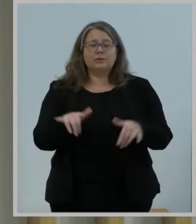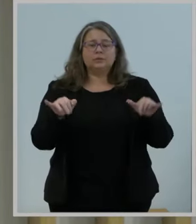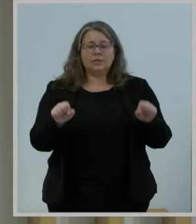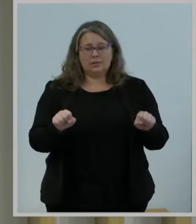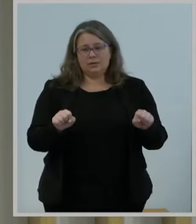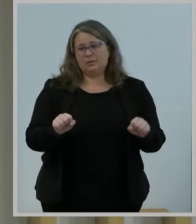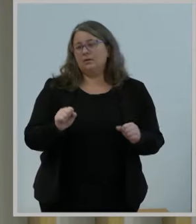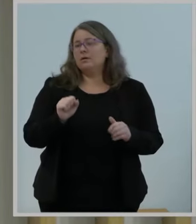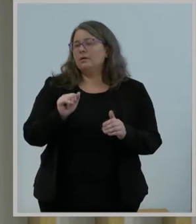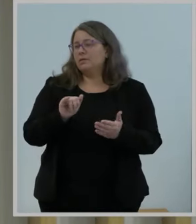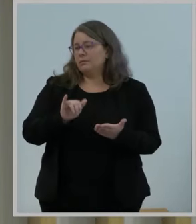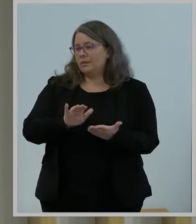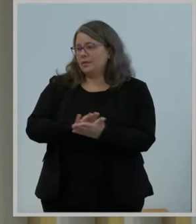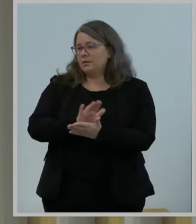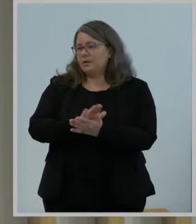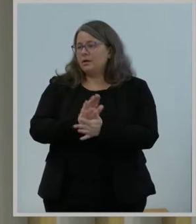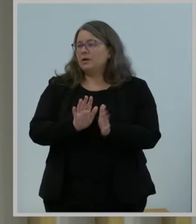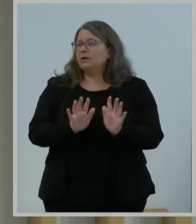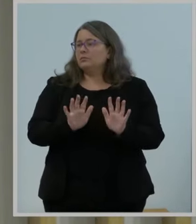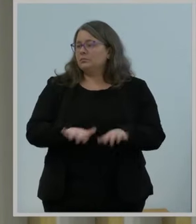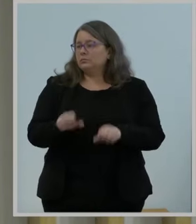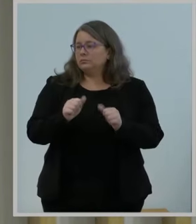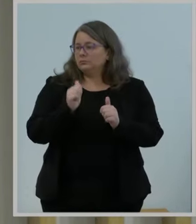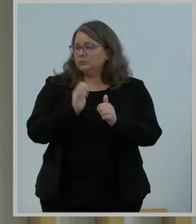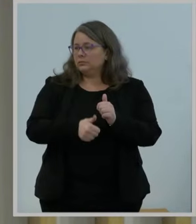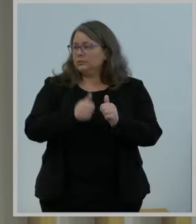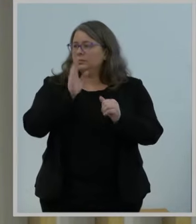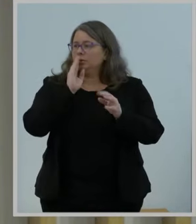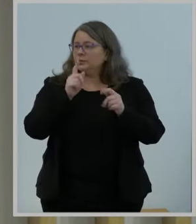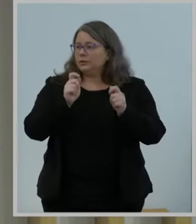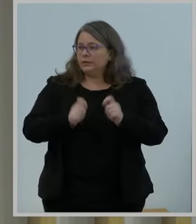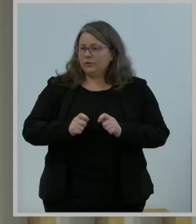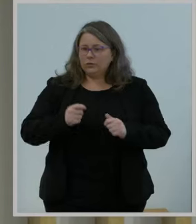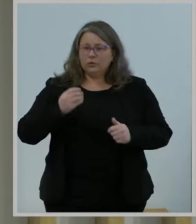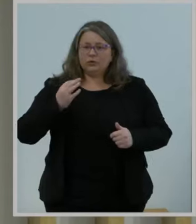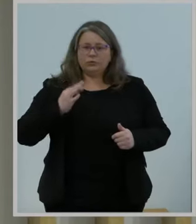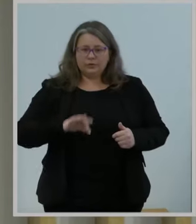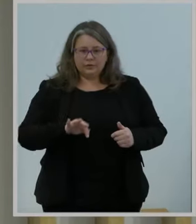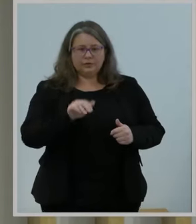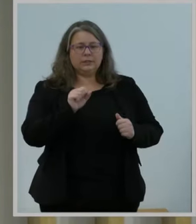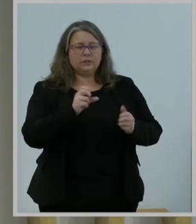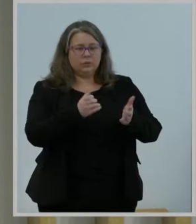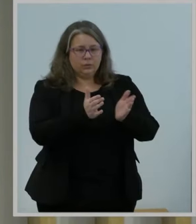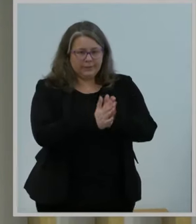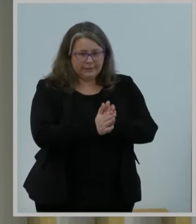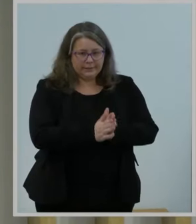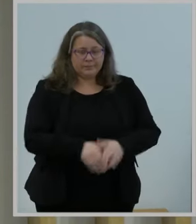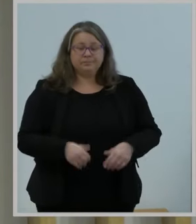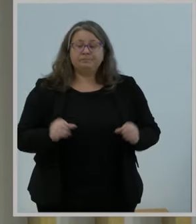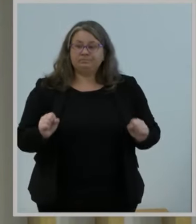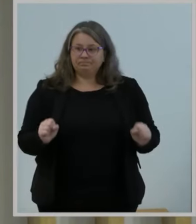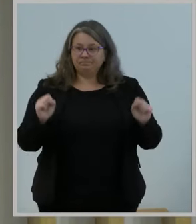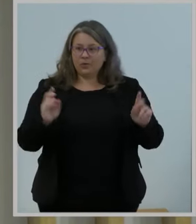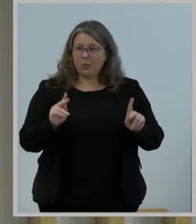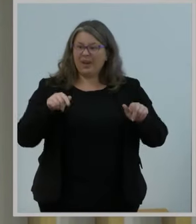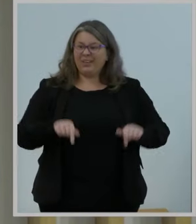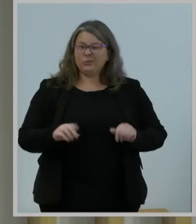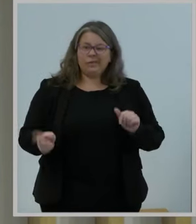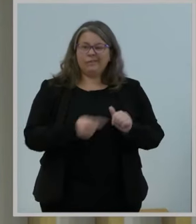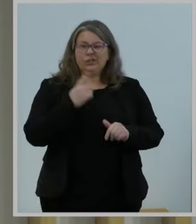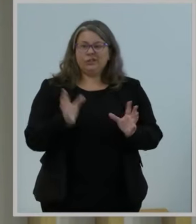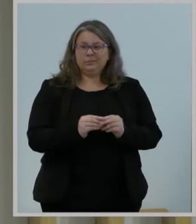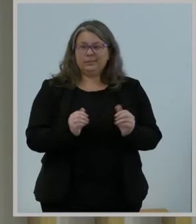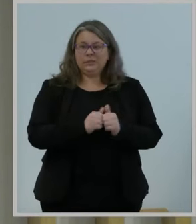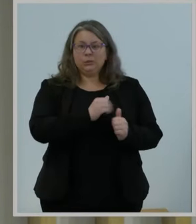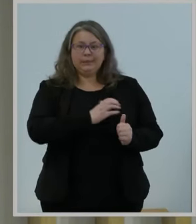requested. All right, this has been our first meeting with Commissioner Gomez. I like the sound of that. It has probably also been our longest. It